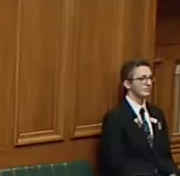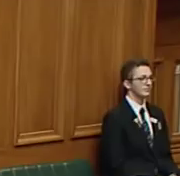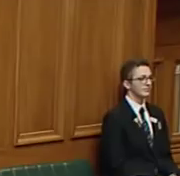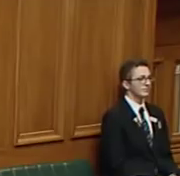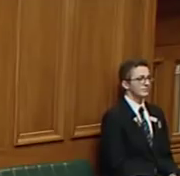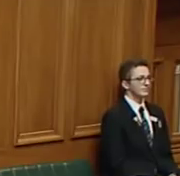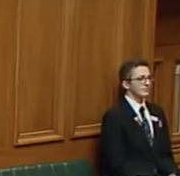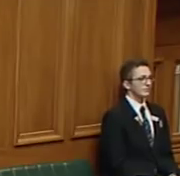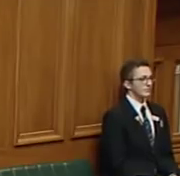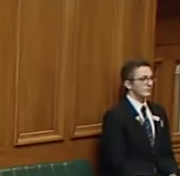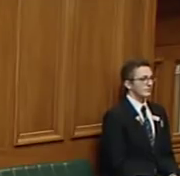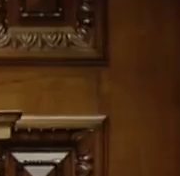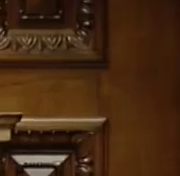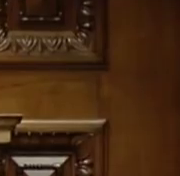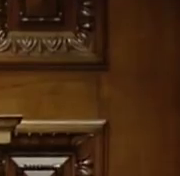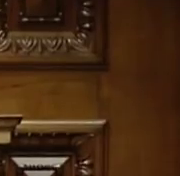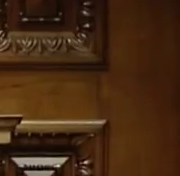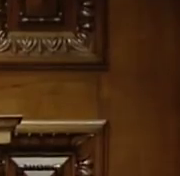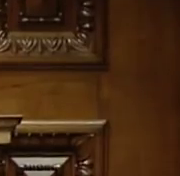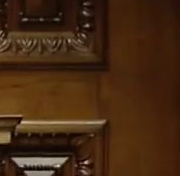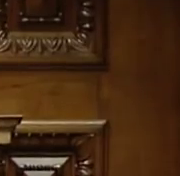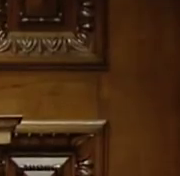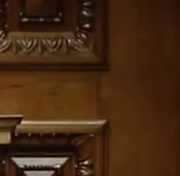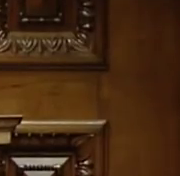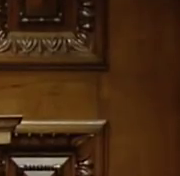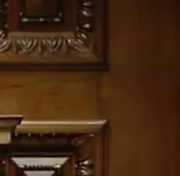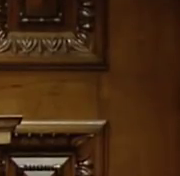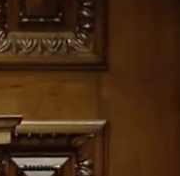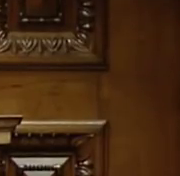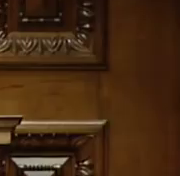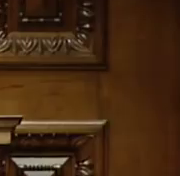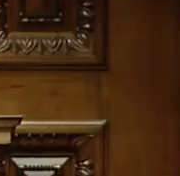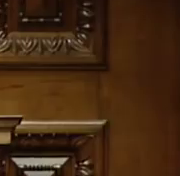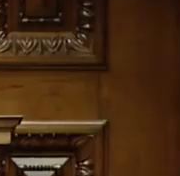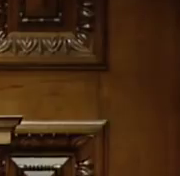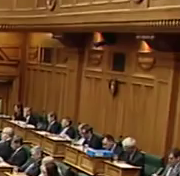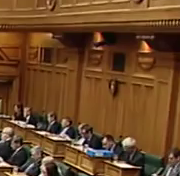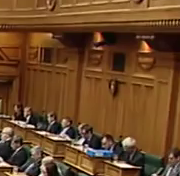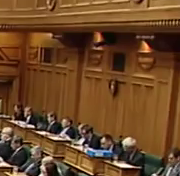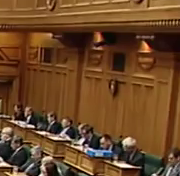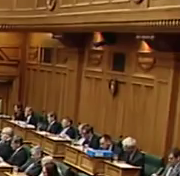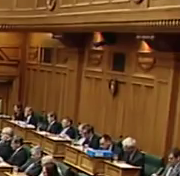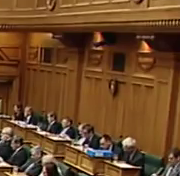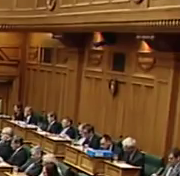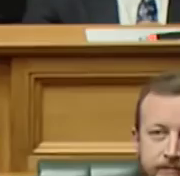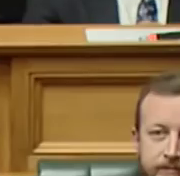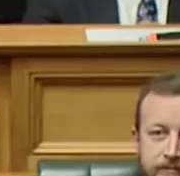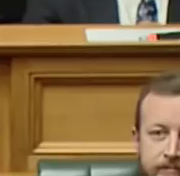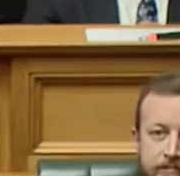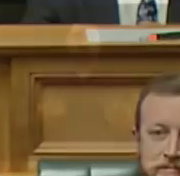The Appropriation 2018-19 Estimates Bill is set down for second reading, fourth whiff. Mr Speaker,